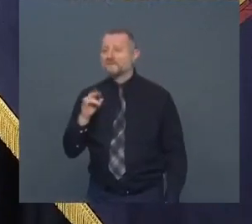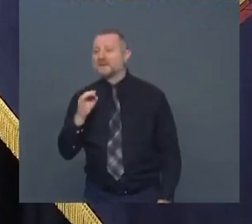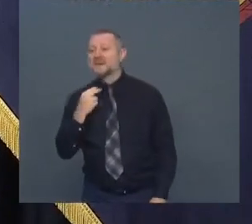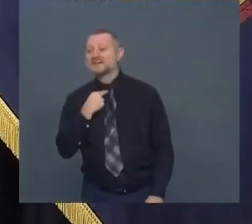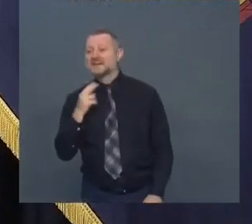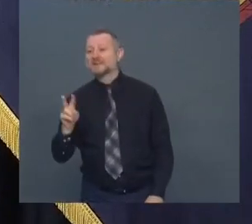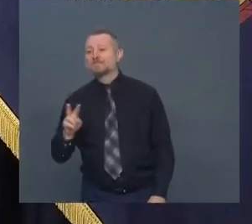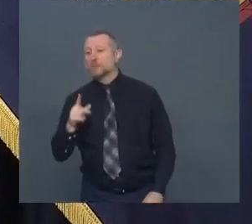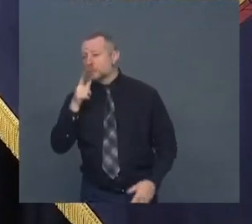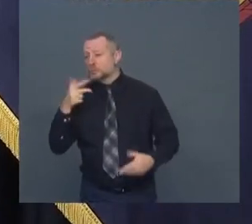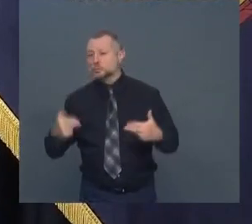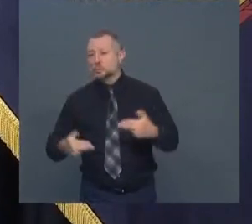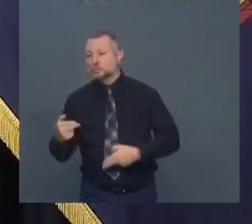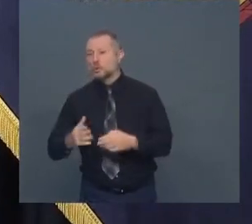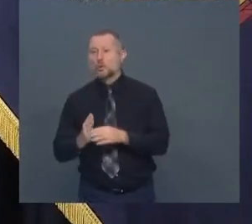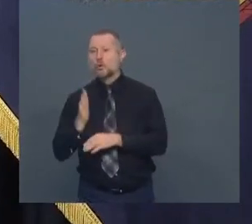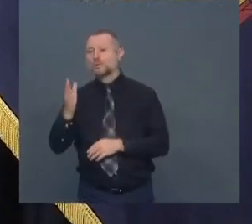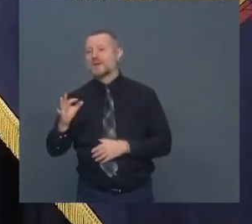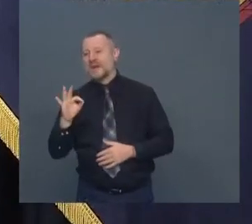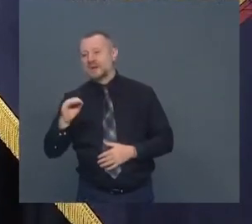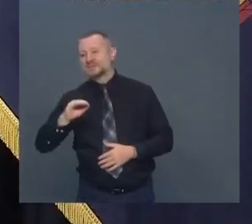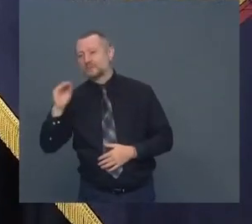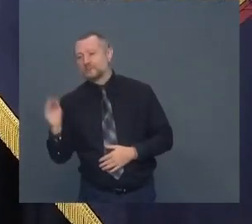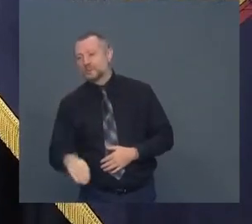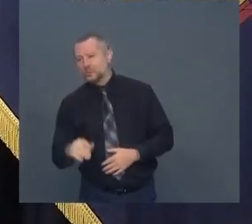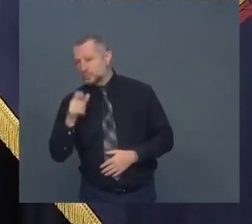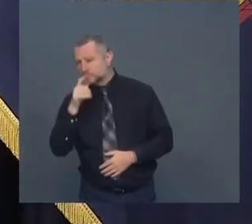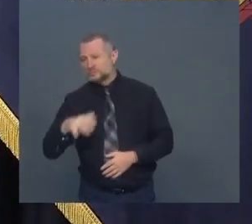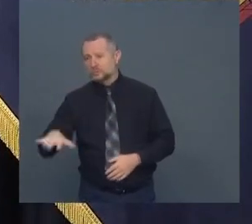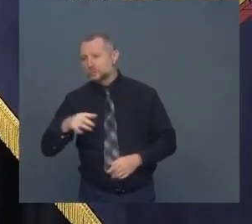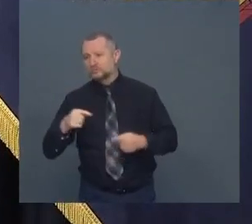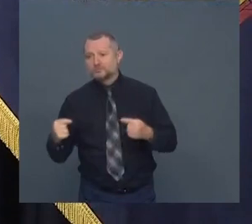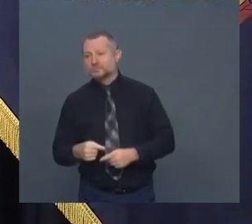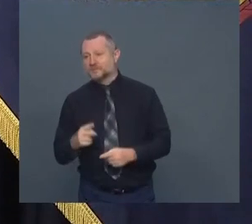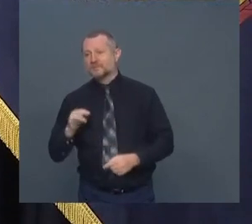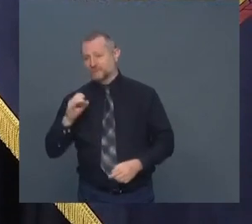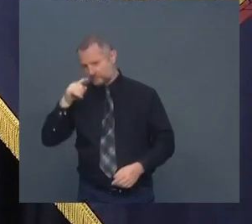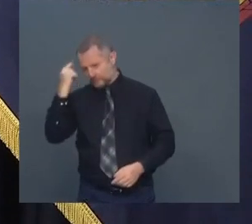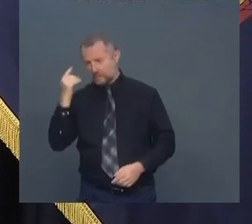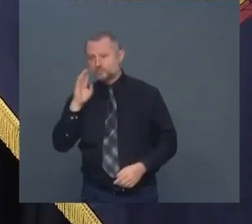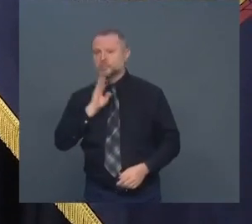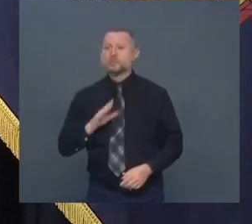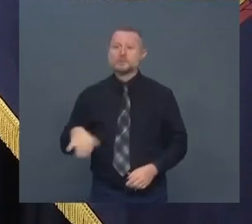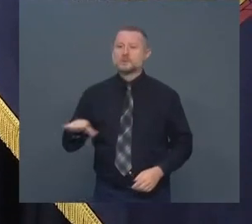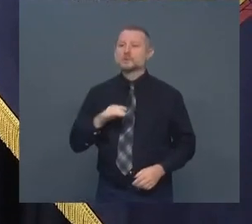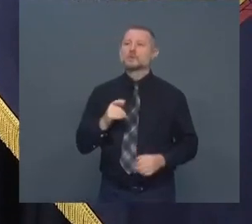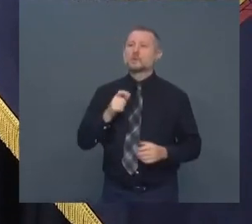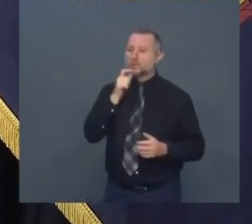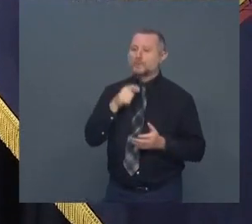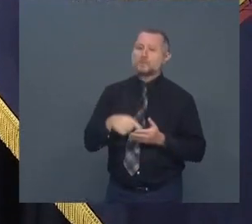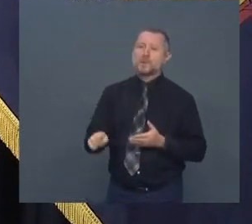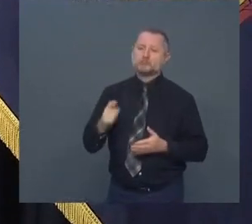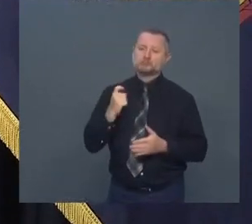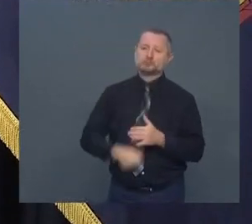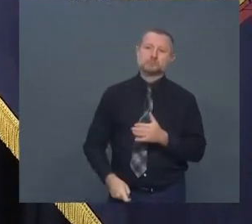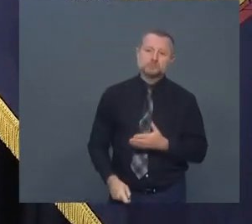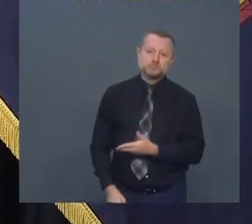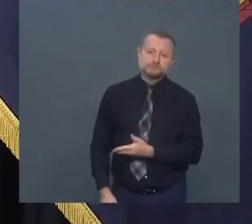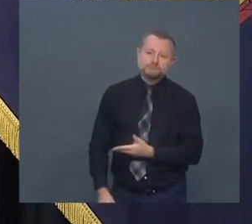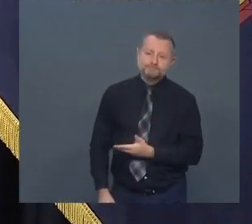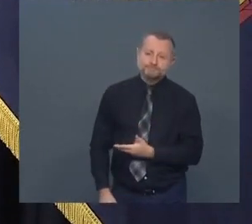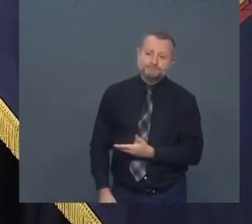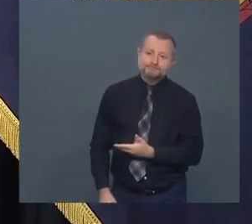over 90% black and brown that's who's paying the price and it's unconscionable